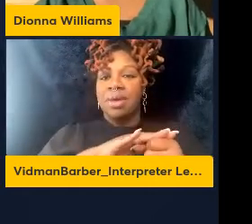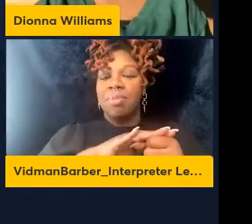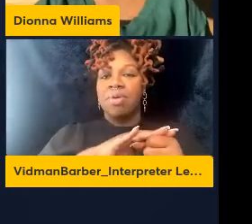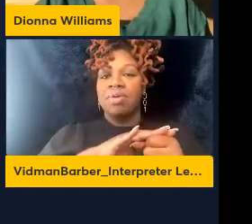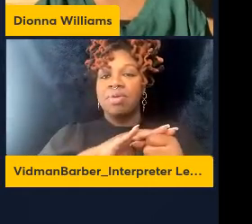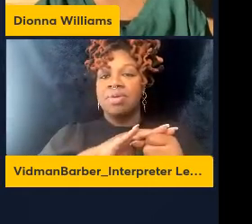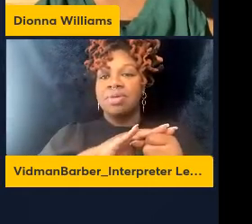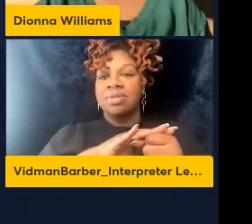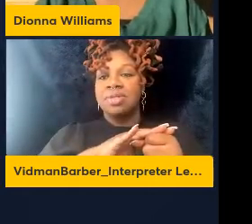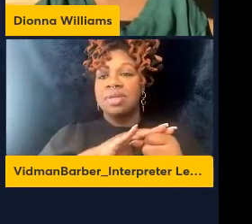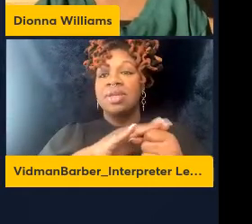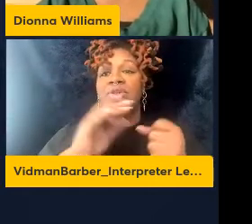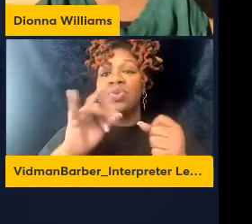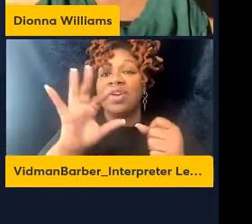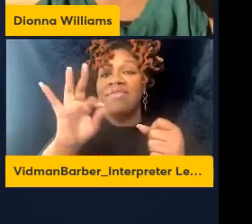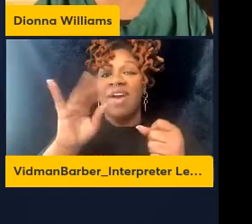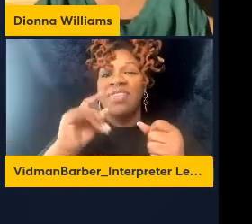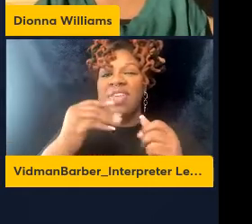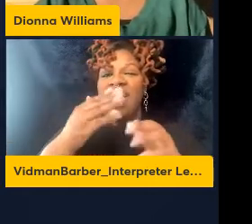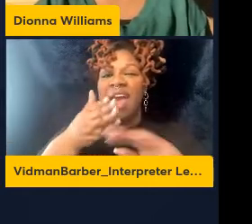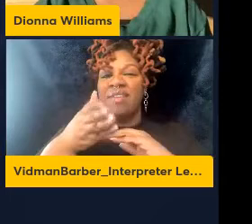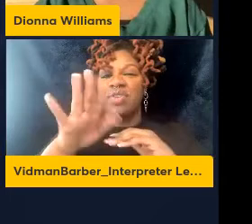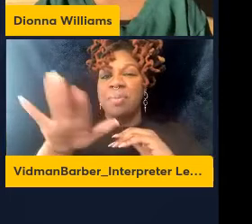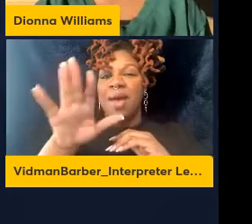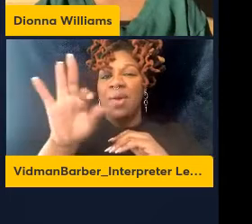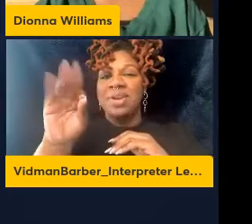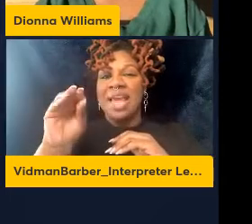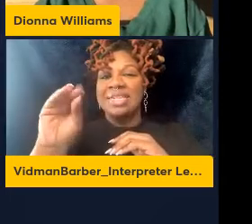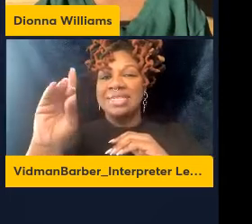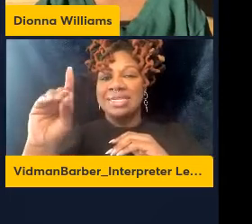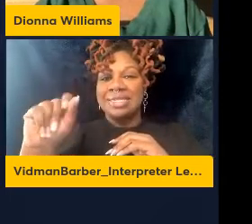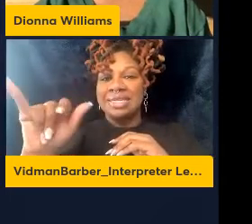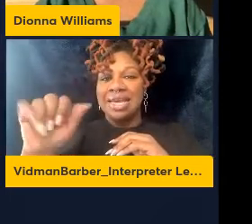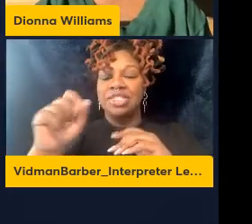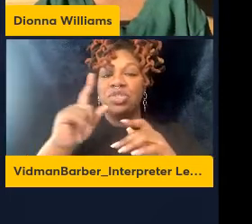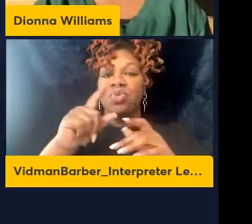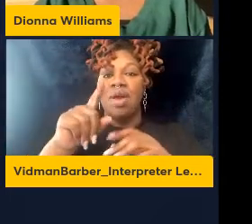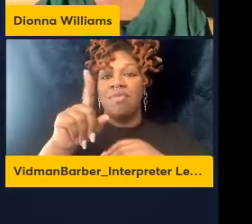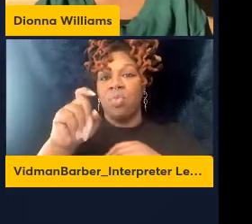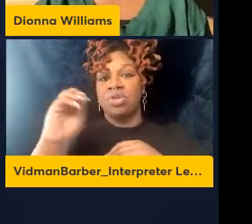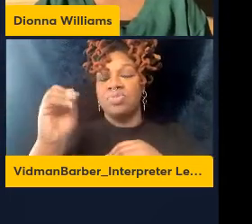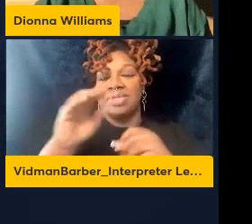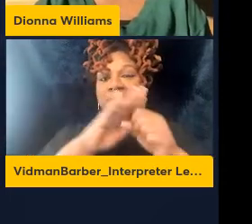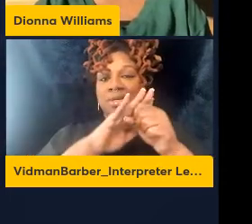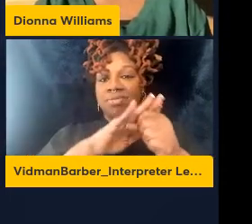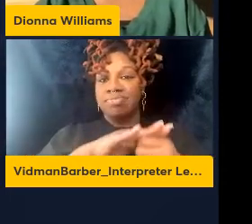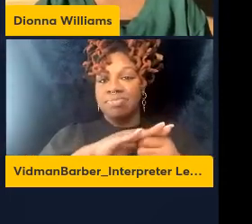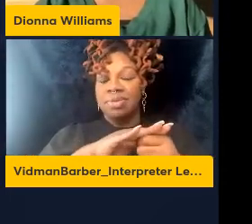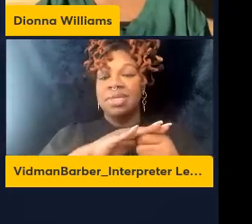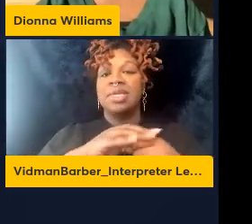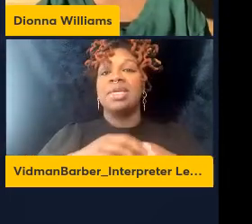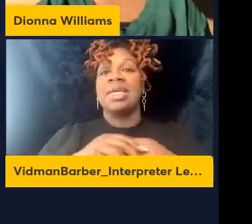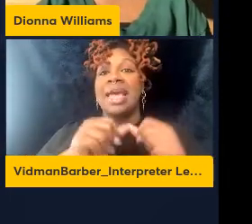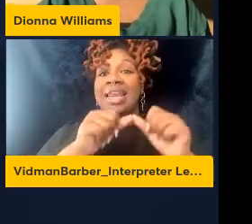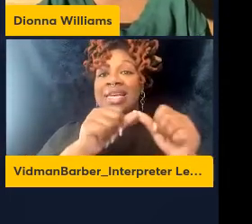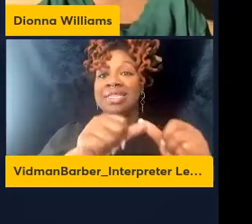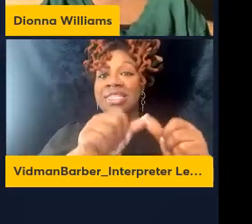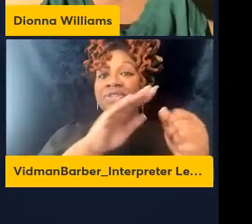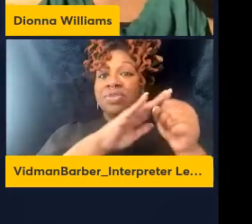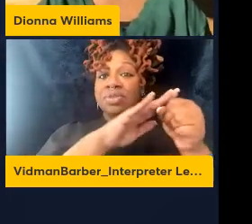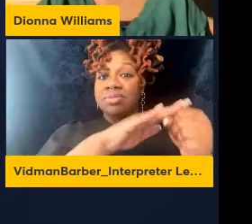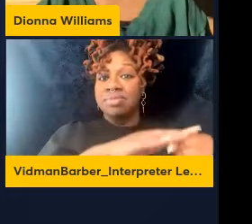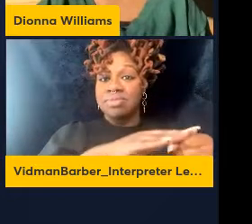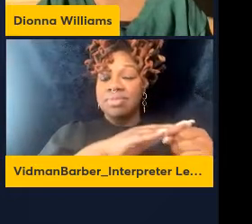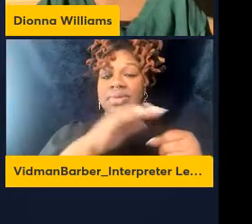that after about 90 days, you have to complete suppression below detectable limits and remain suppressed as long as these therapies are